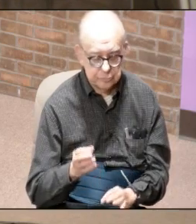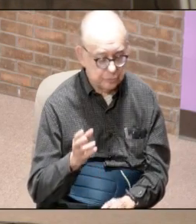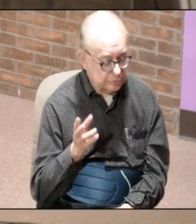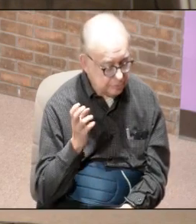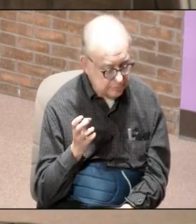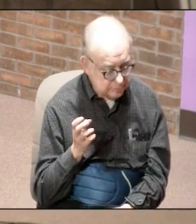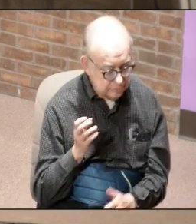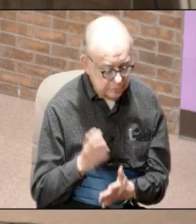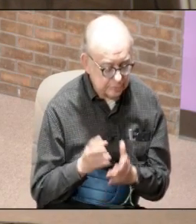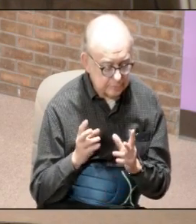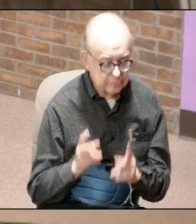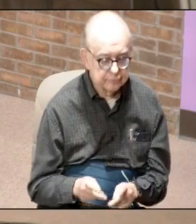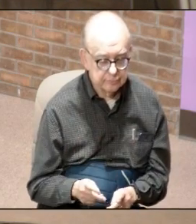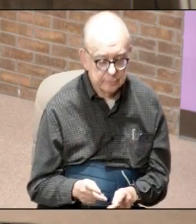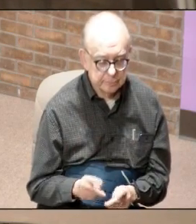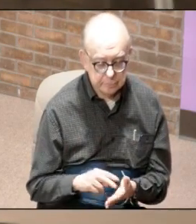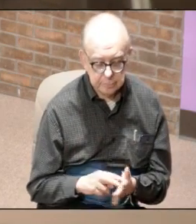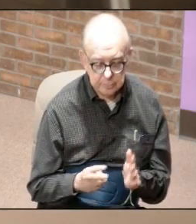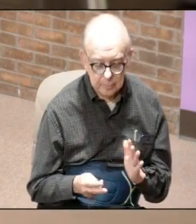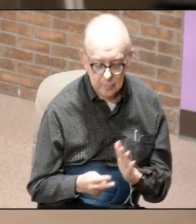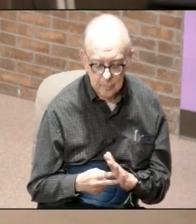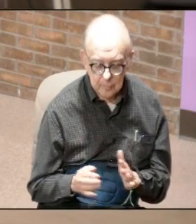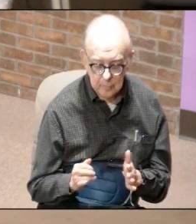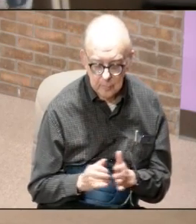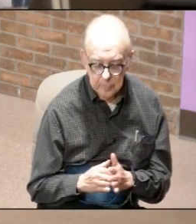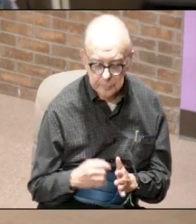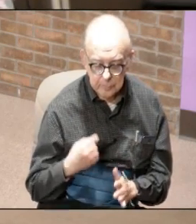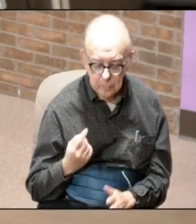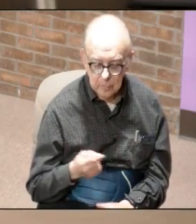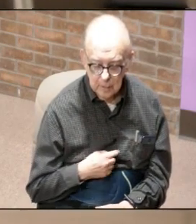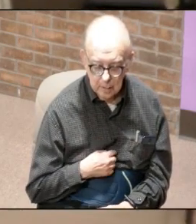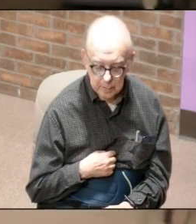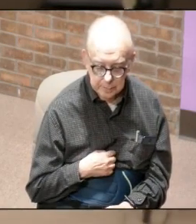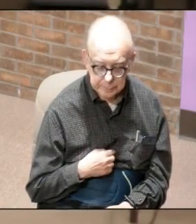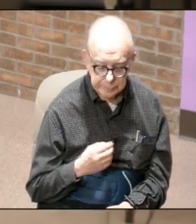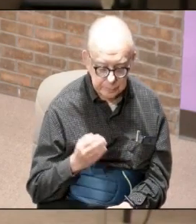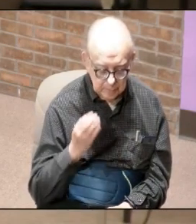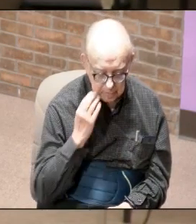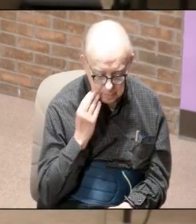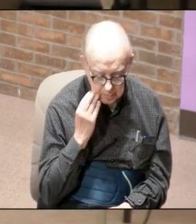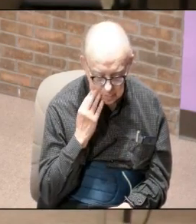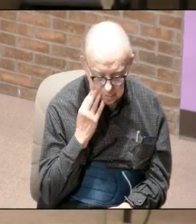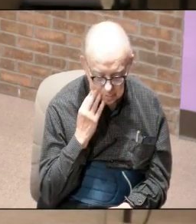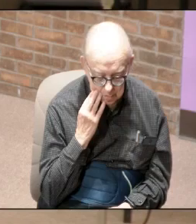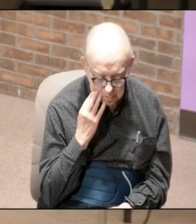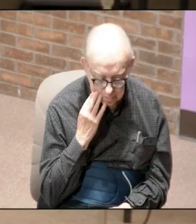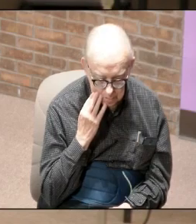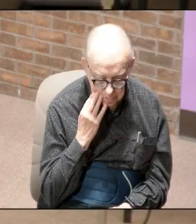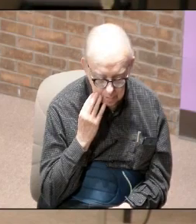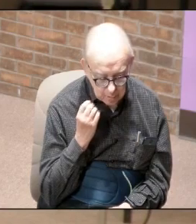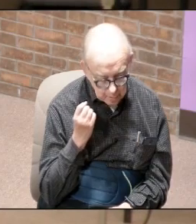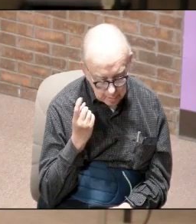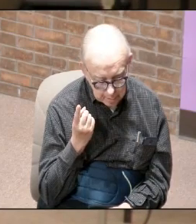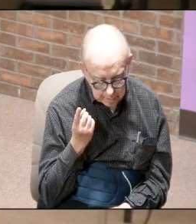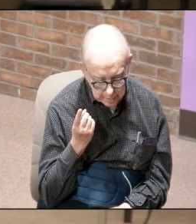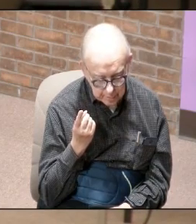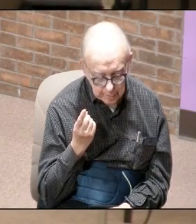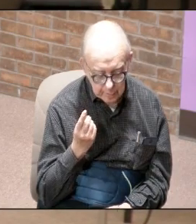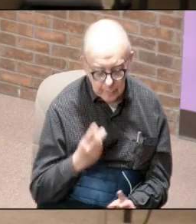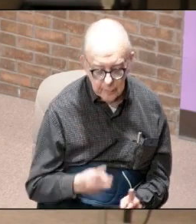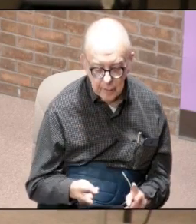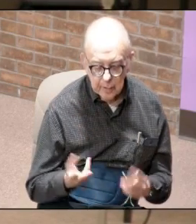to someone means that we are recognizing the value that they already have